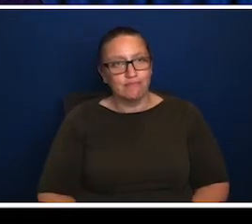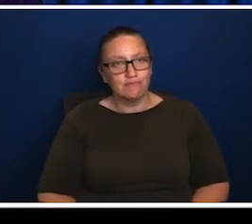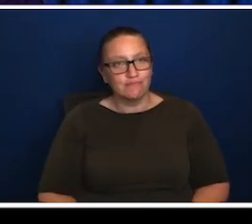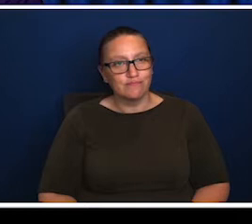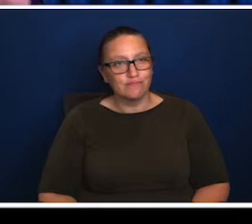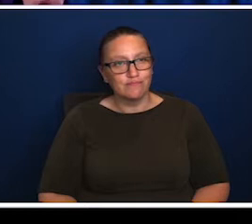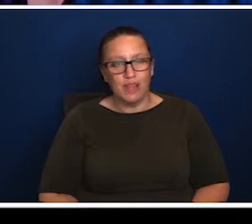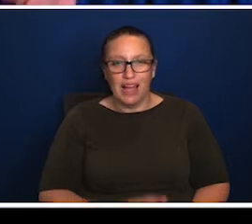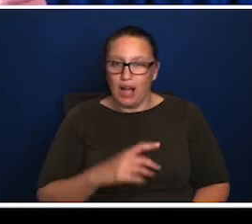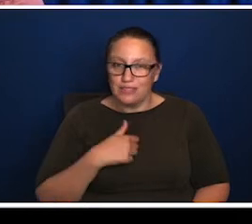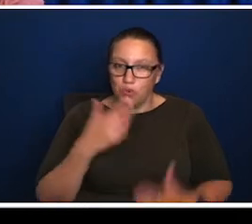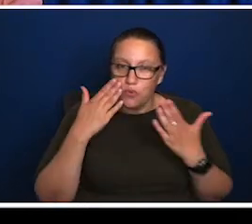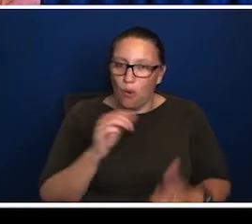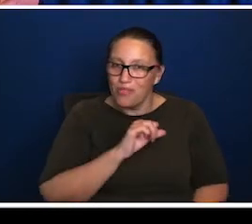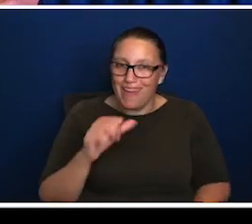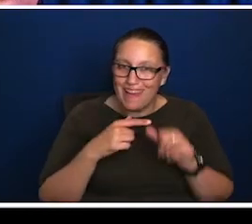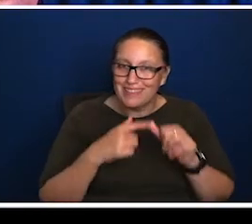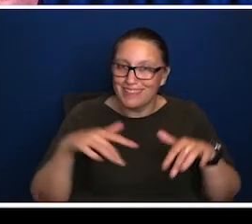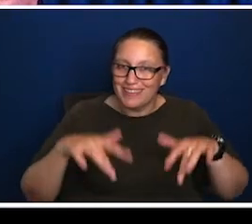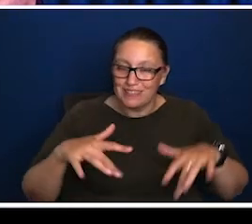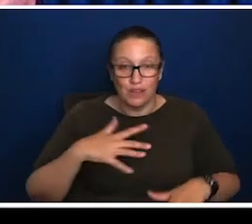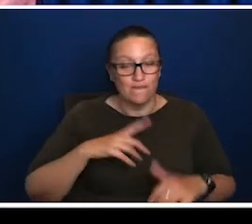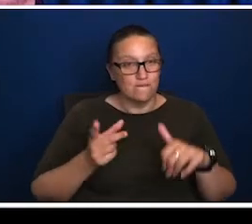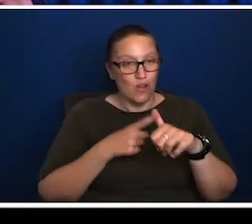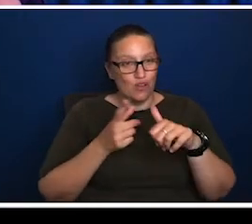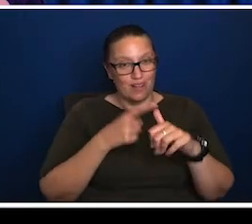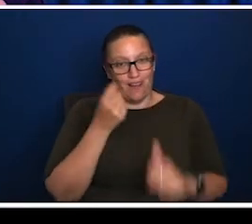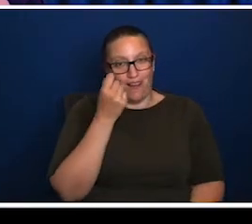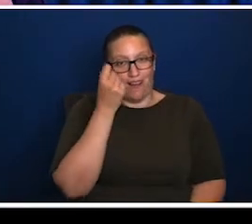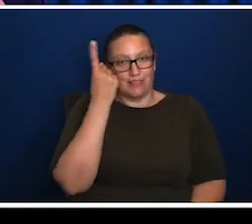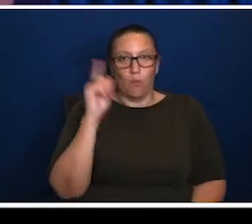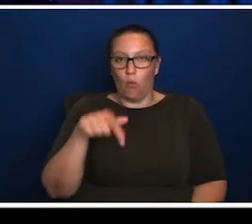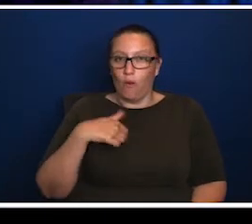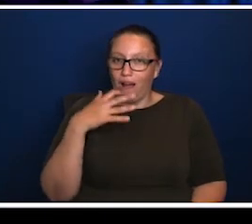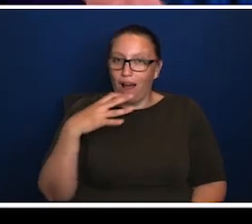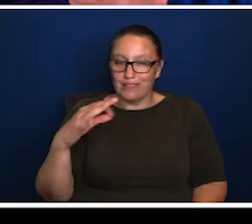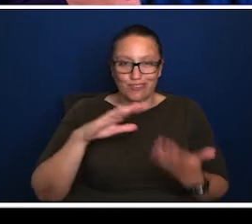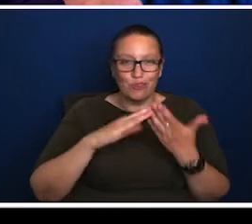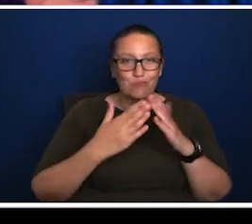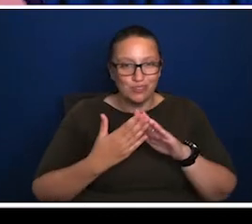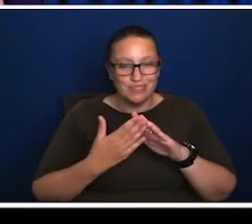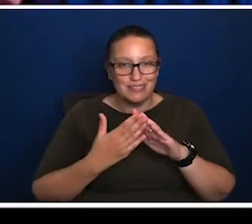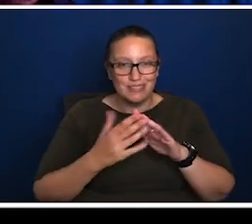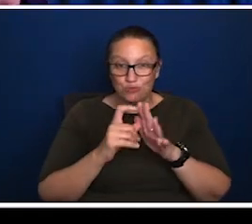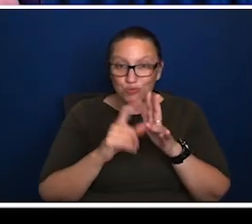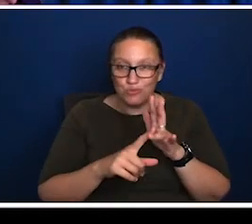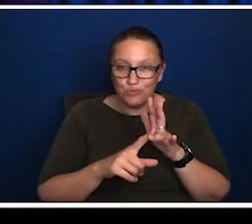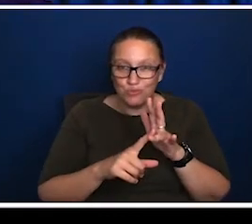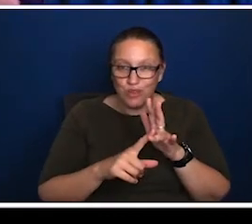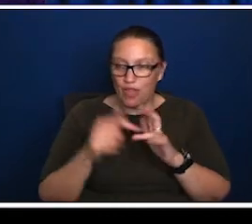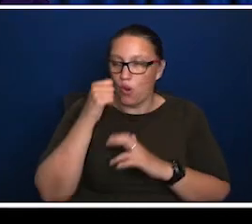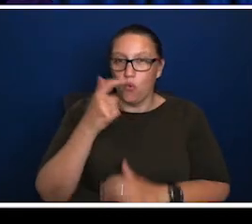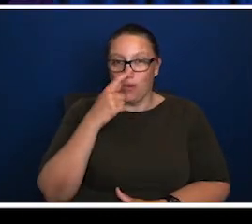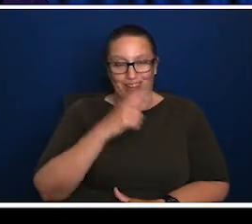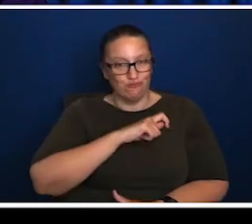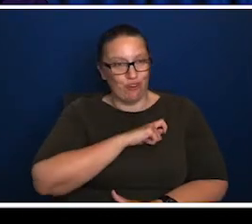don't know what the answer is. You have to understand the question you're framing and then knowing who you want to trust to answer it. And then beyond that, you can't put